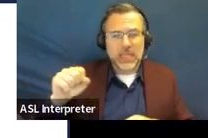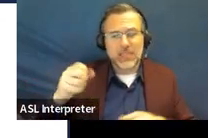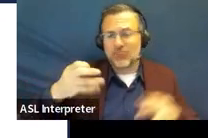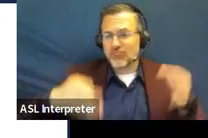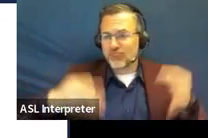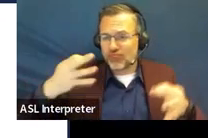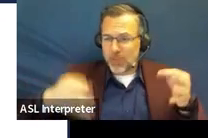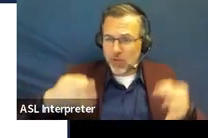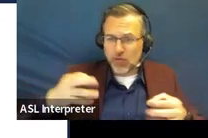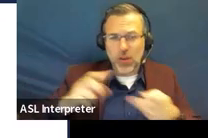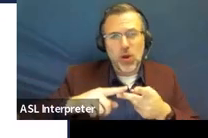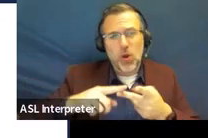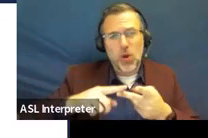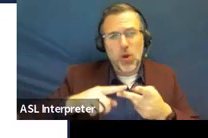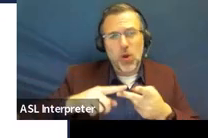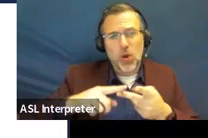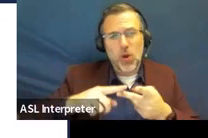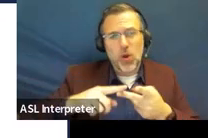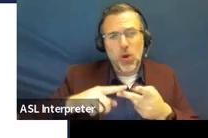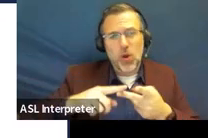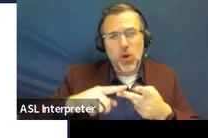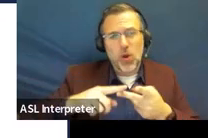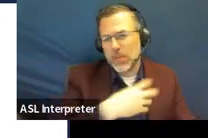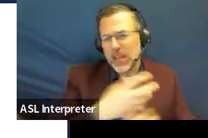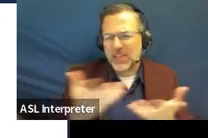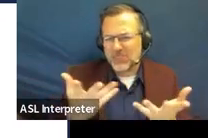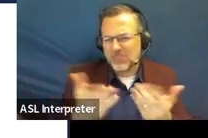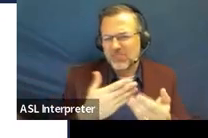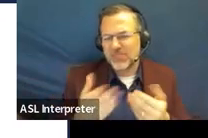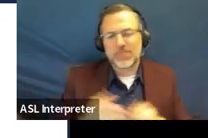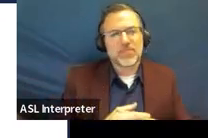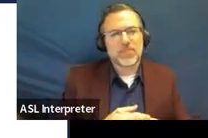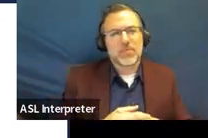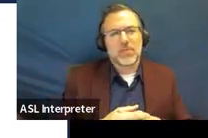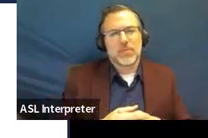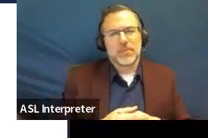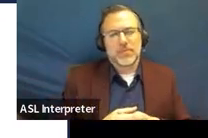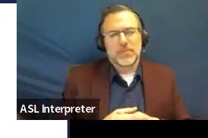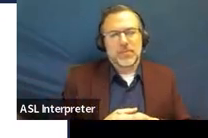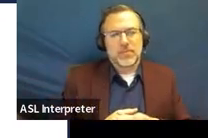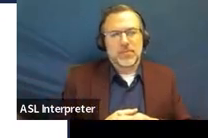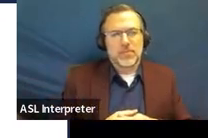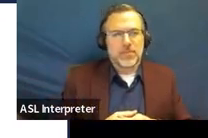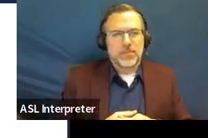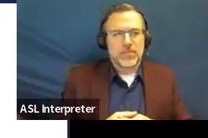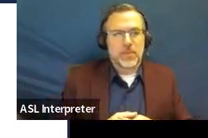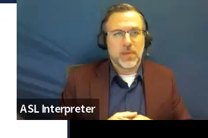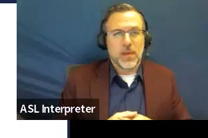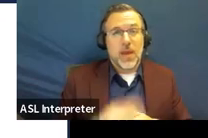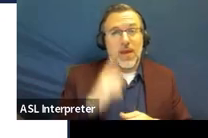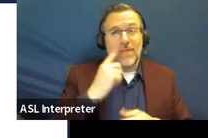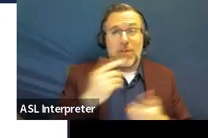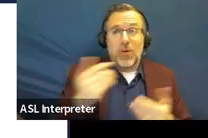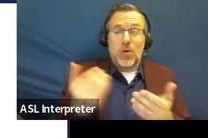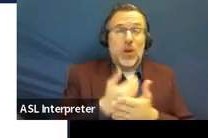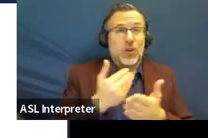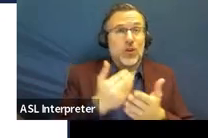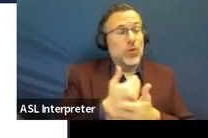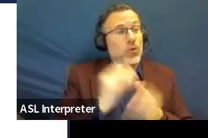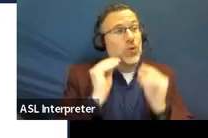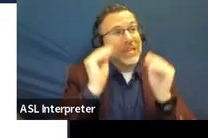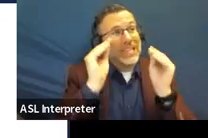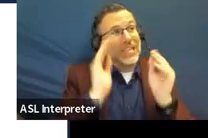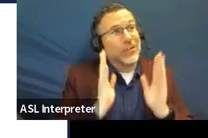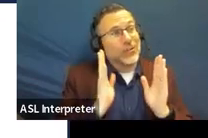So that looks like this. One thing as a new special educator that I would have loved to dig